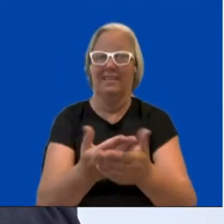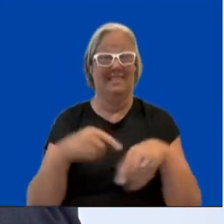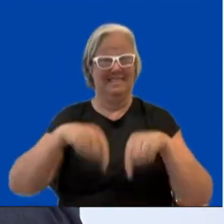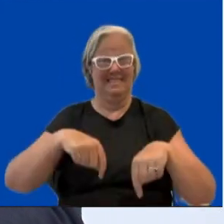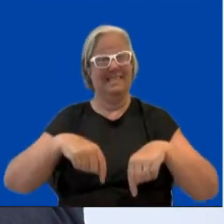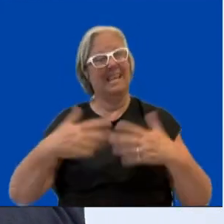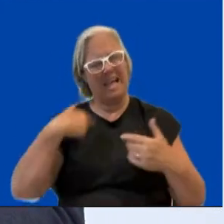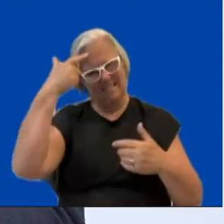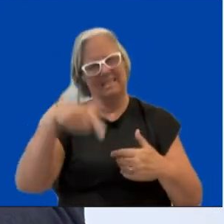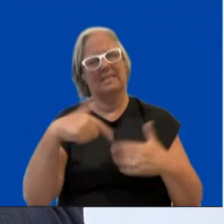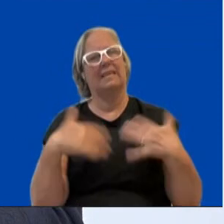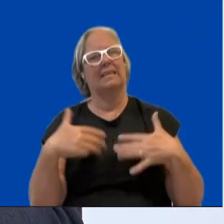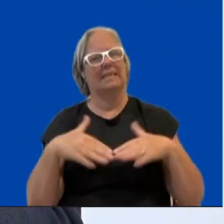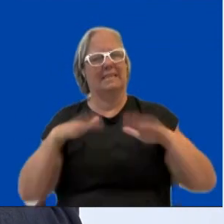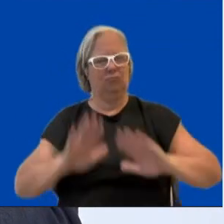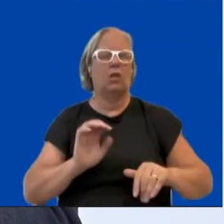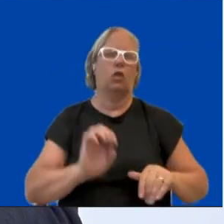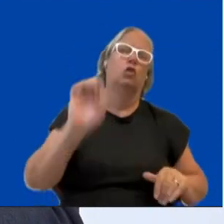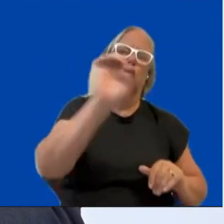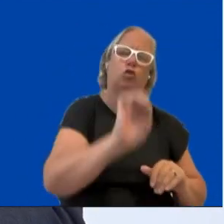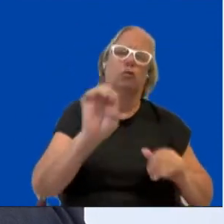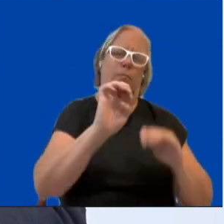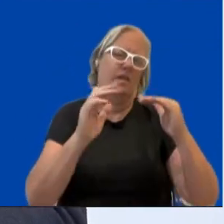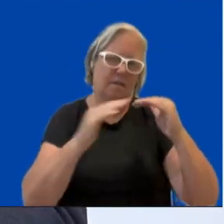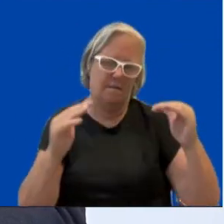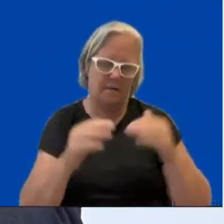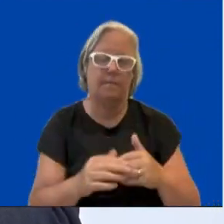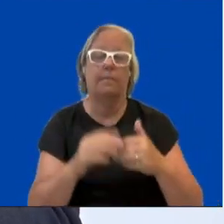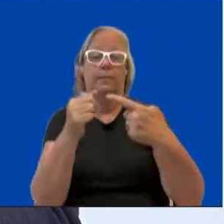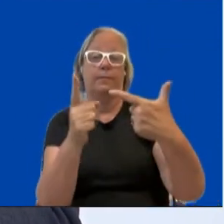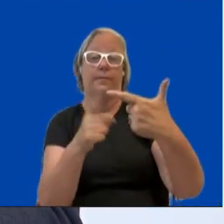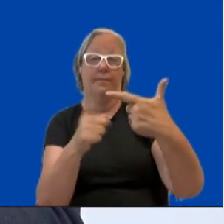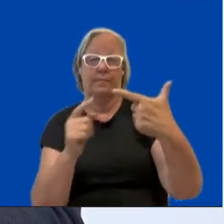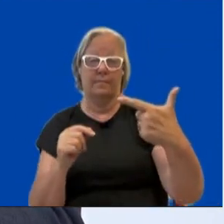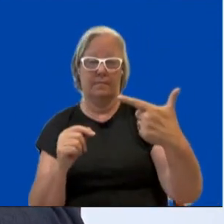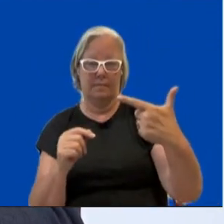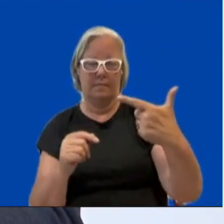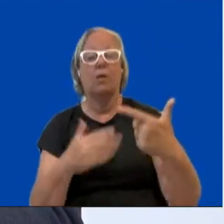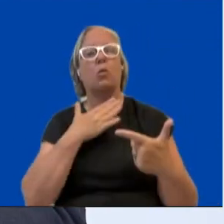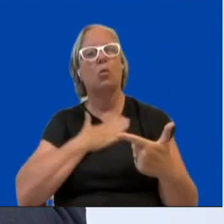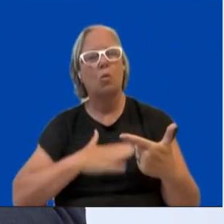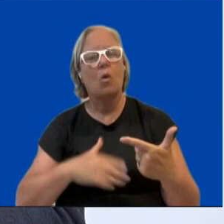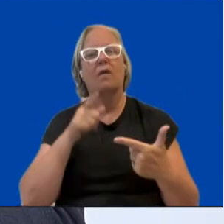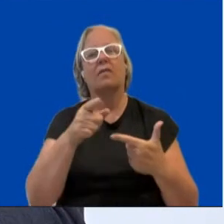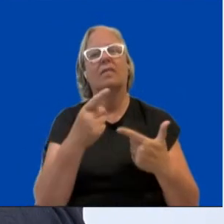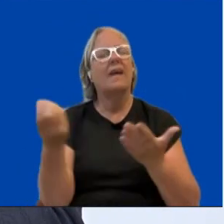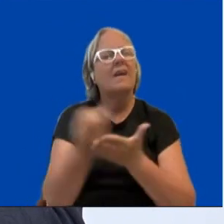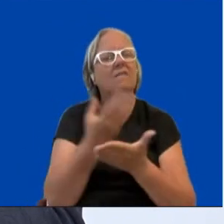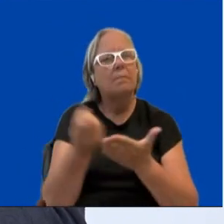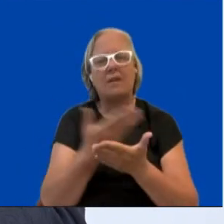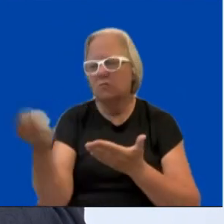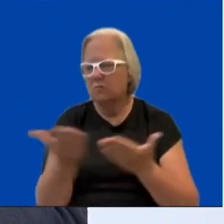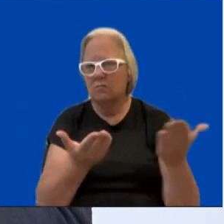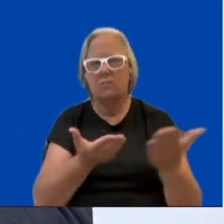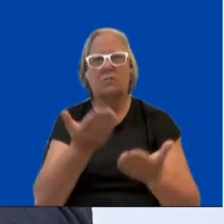important one. The second one, I think, for us is really telling also and ensuring and recolating the information about the impact that actually climate change is